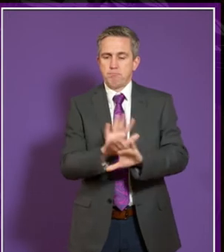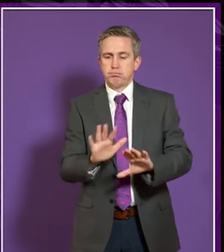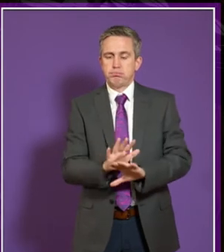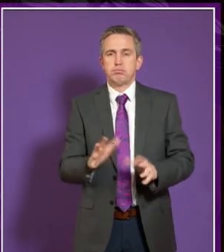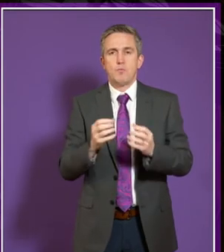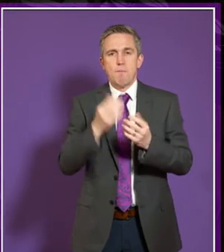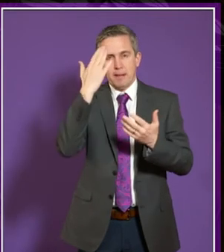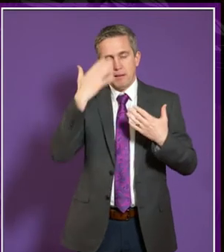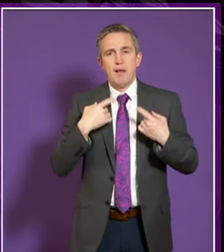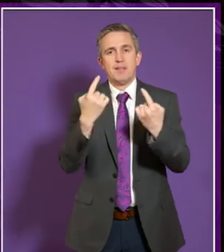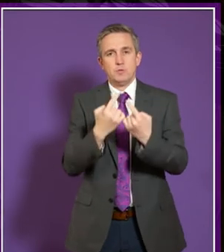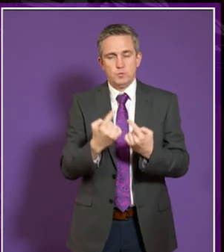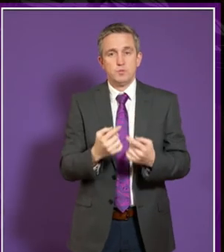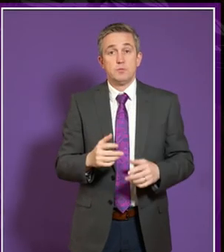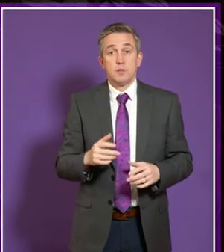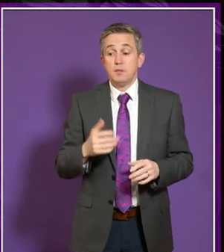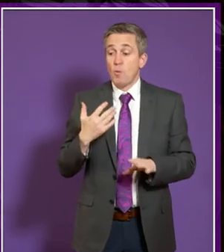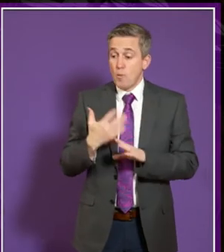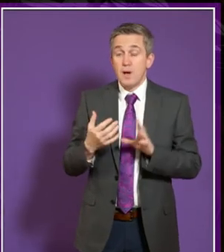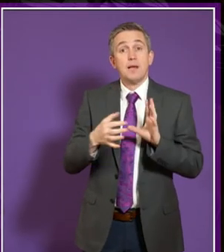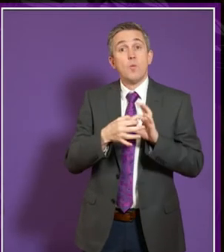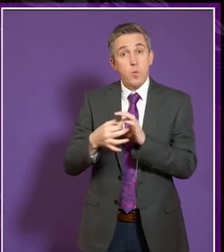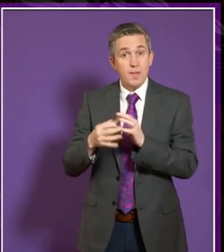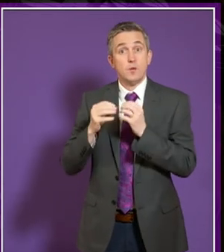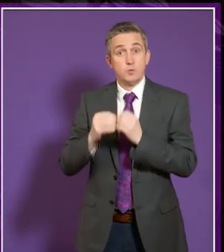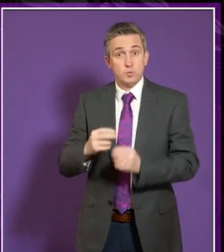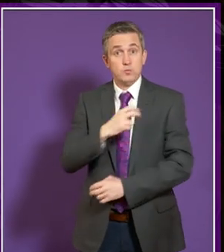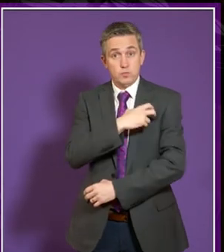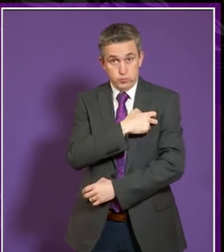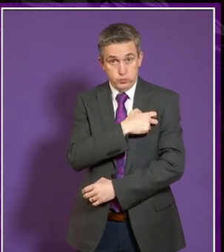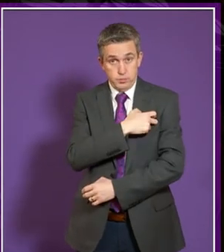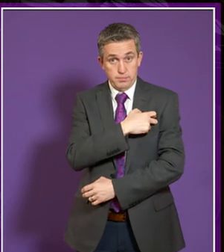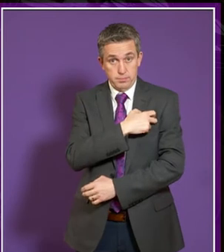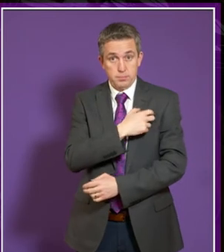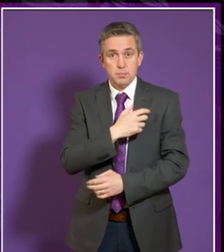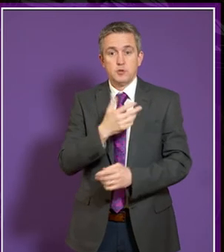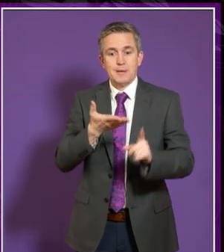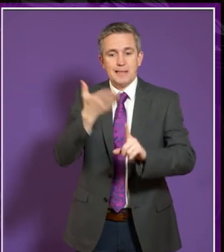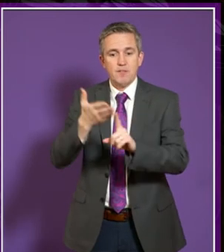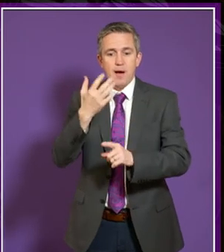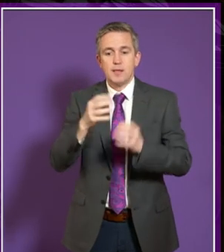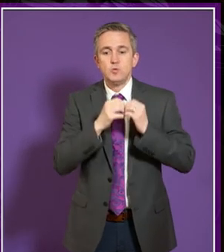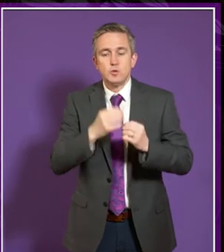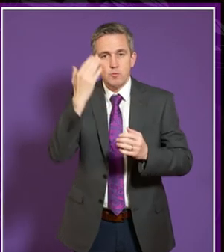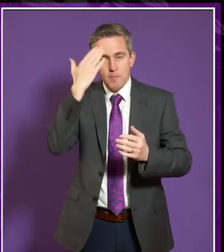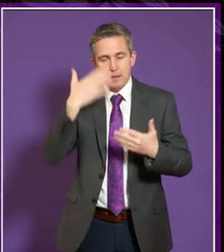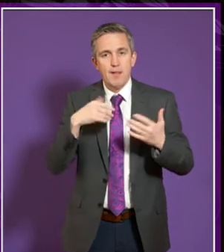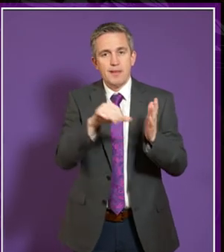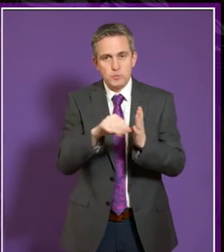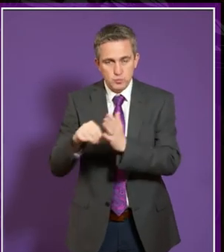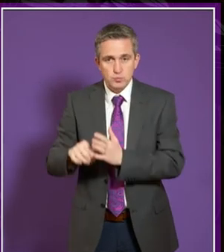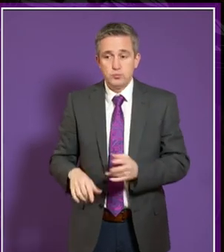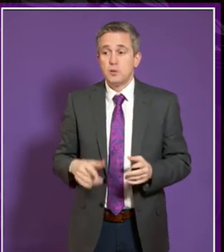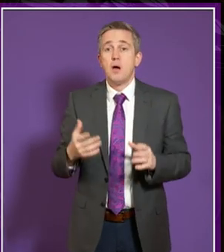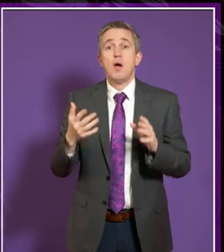the students union we are also working with um staff across academic departments